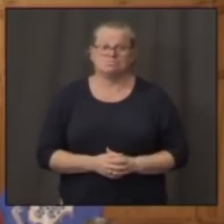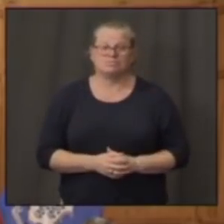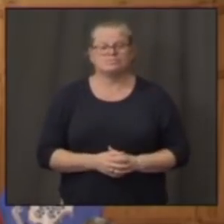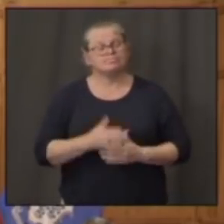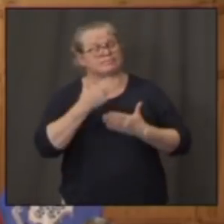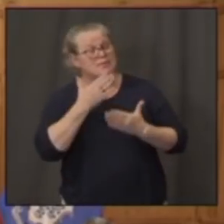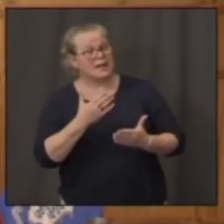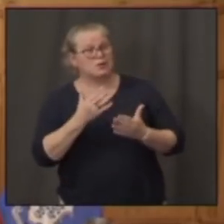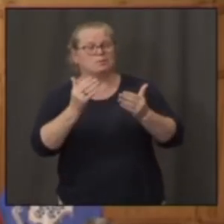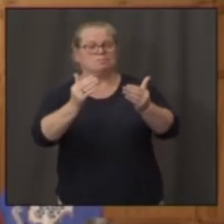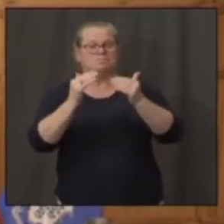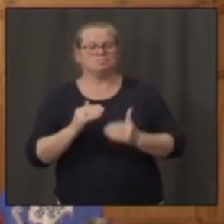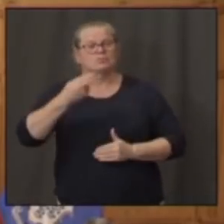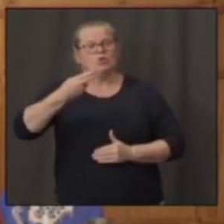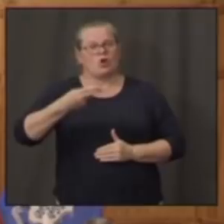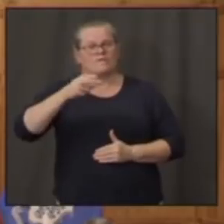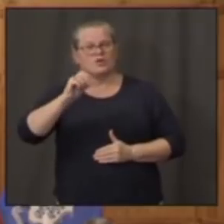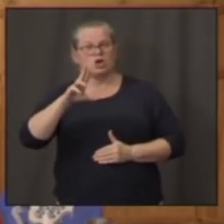The Hartford Courant.